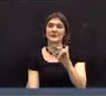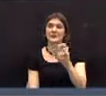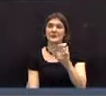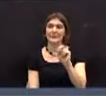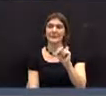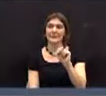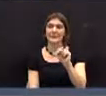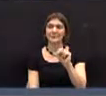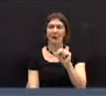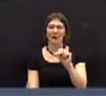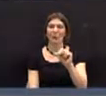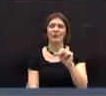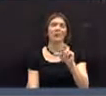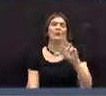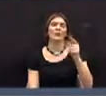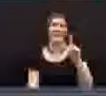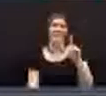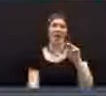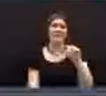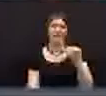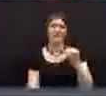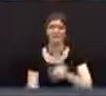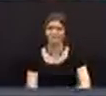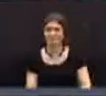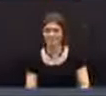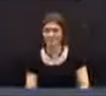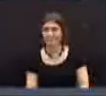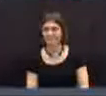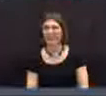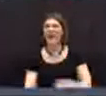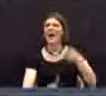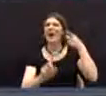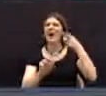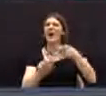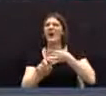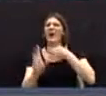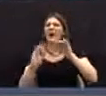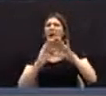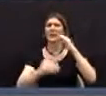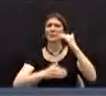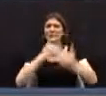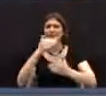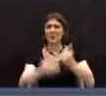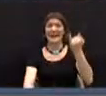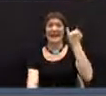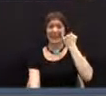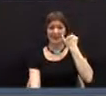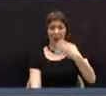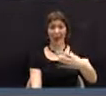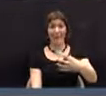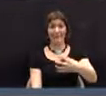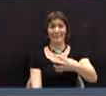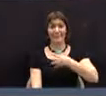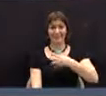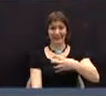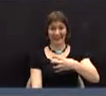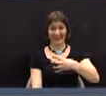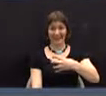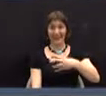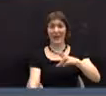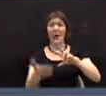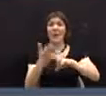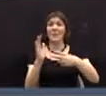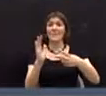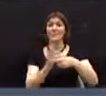Ralph Mima, District 3. I just have a question of procedure here. So if the appeal is sustained, does that simply